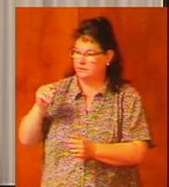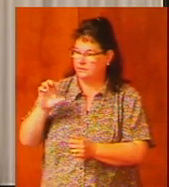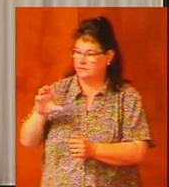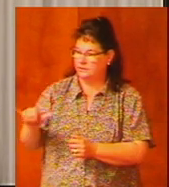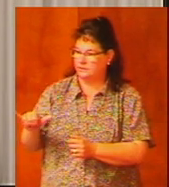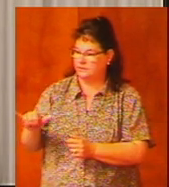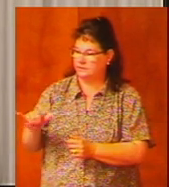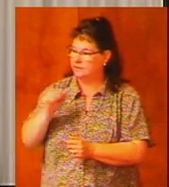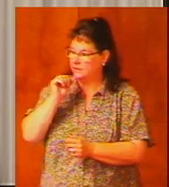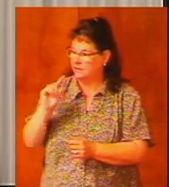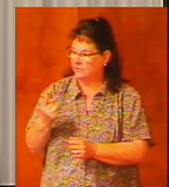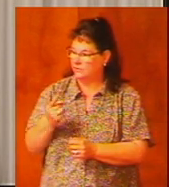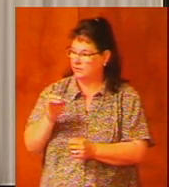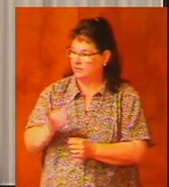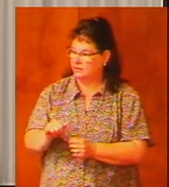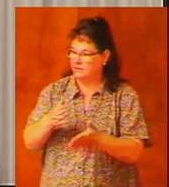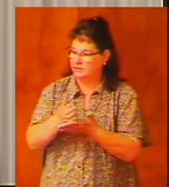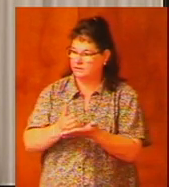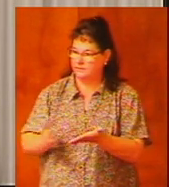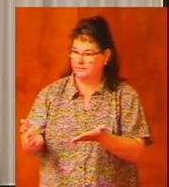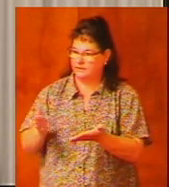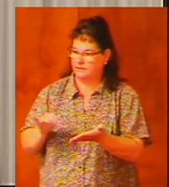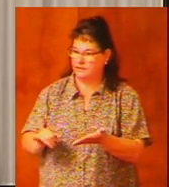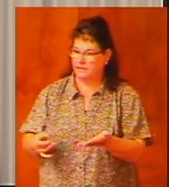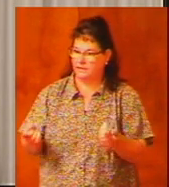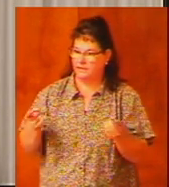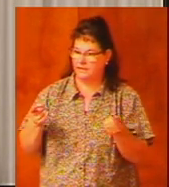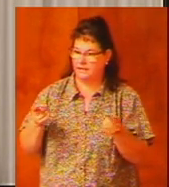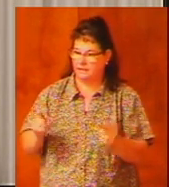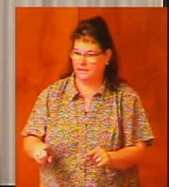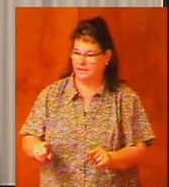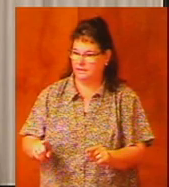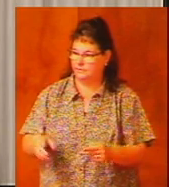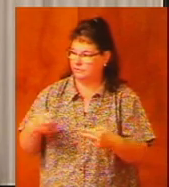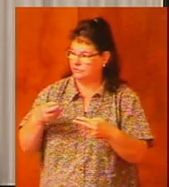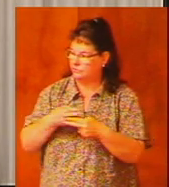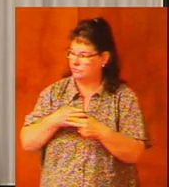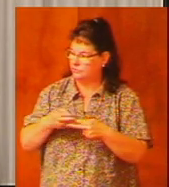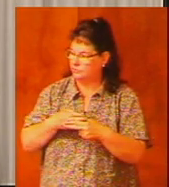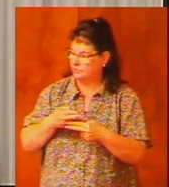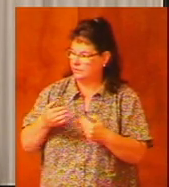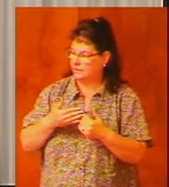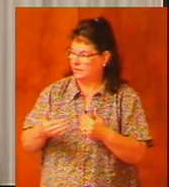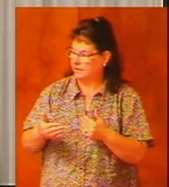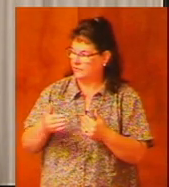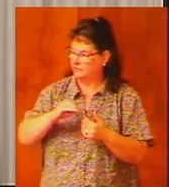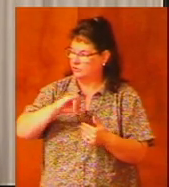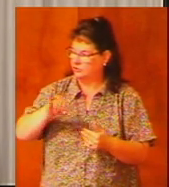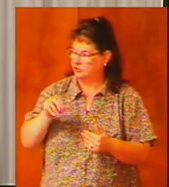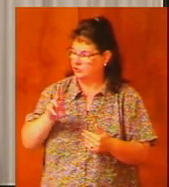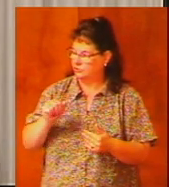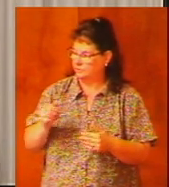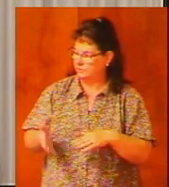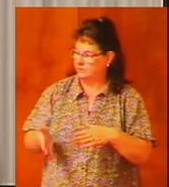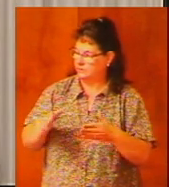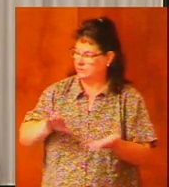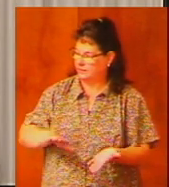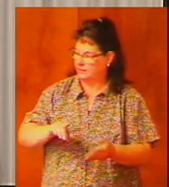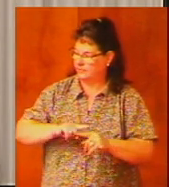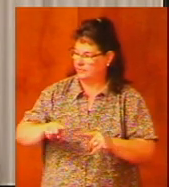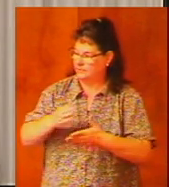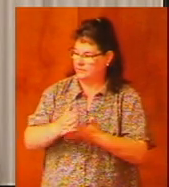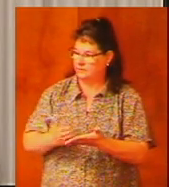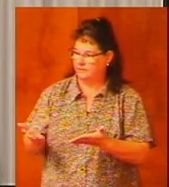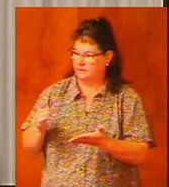And not only was this something that happened shortly after the death of Joshua, but it's something